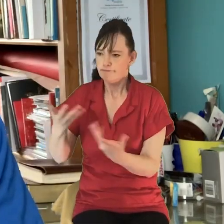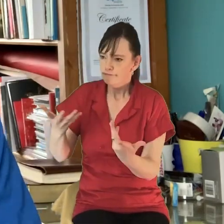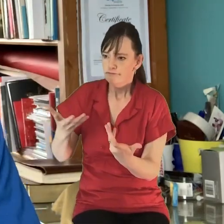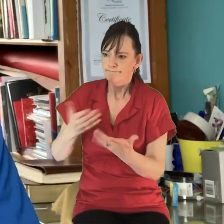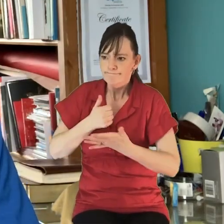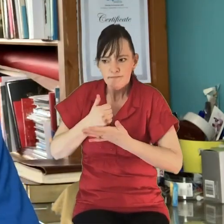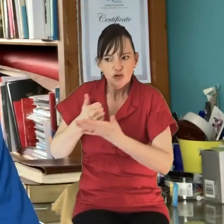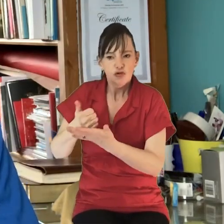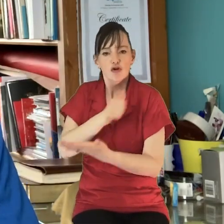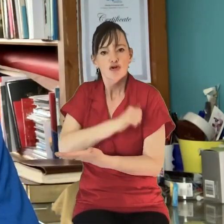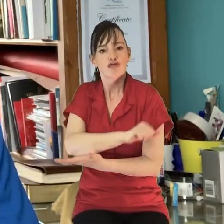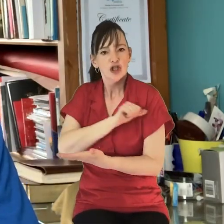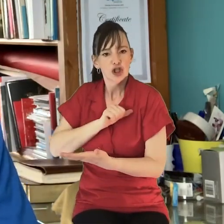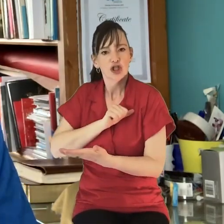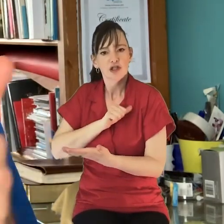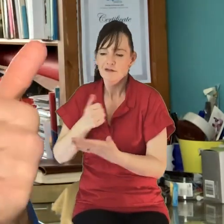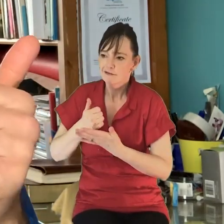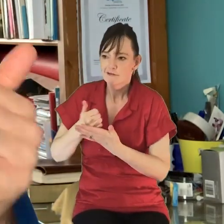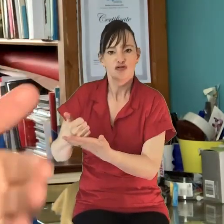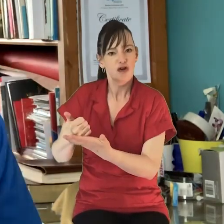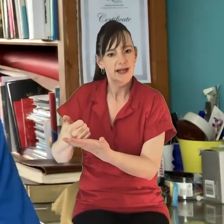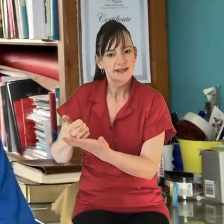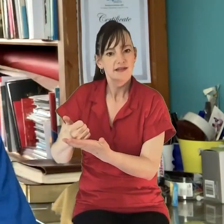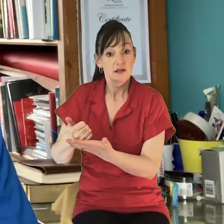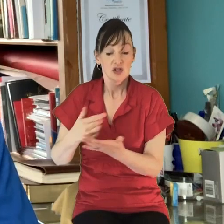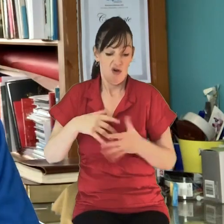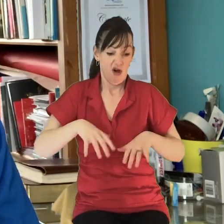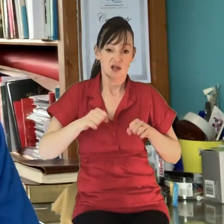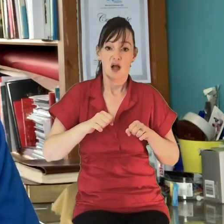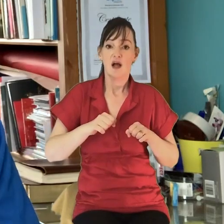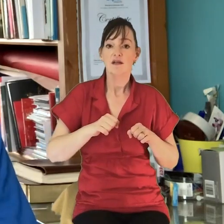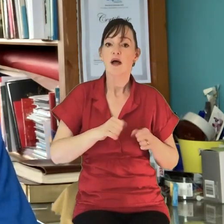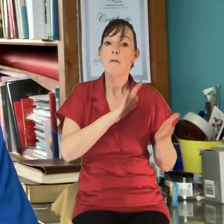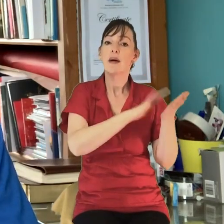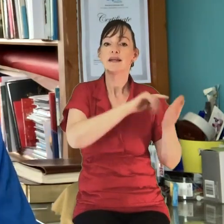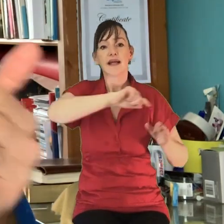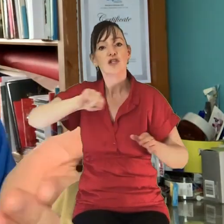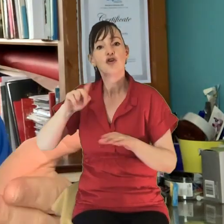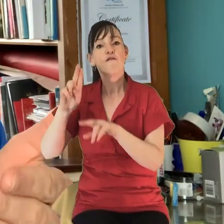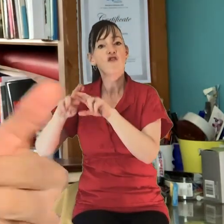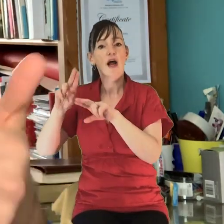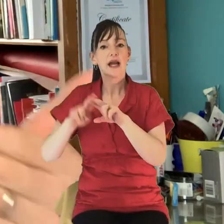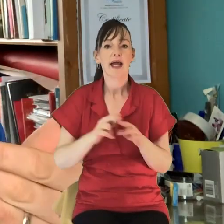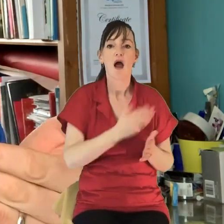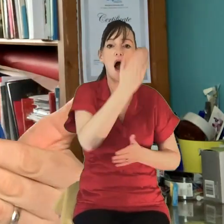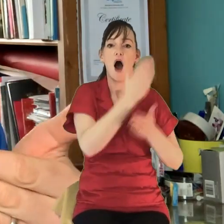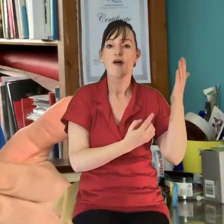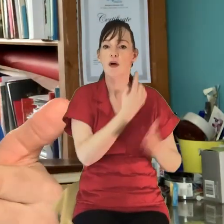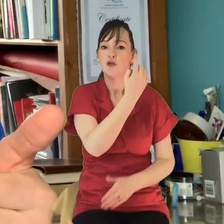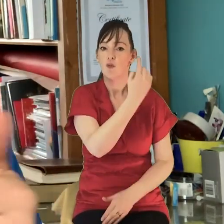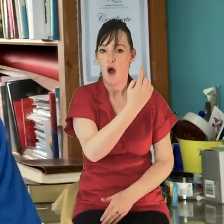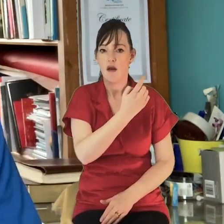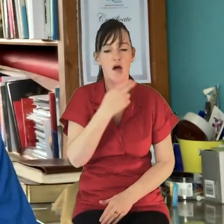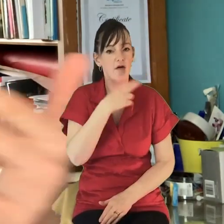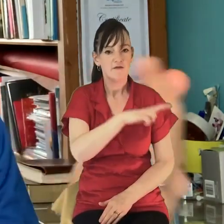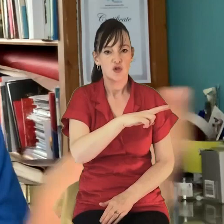And so one of the things I started doing was Monday to Friday, a kind of a 1.30 p.m. Bible reflection on Facebook Live,